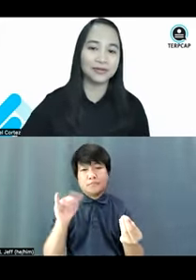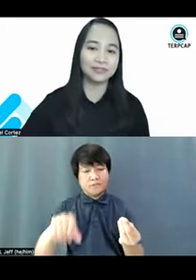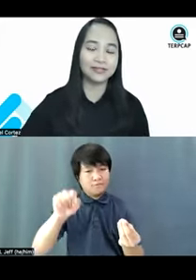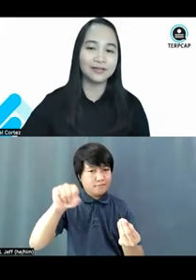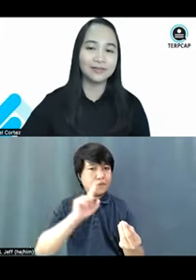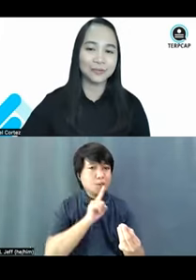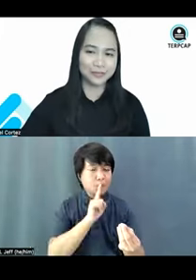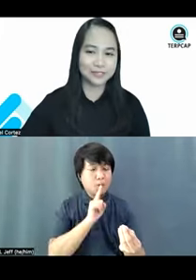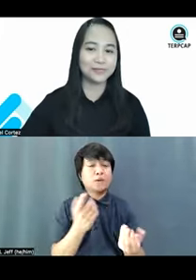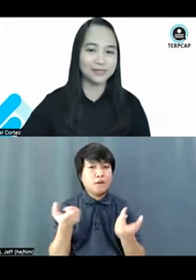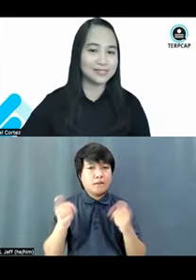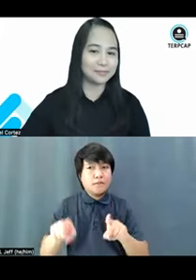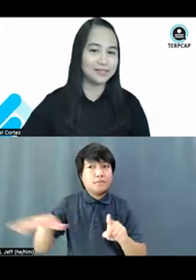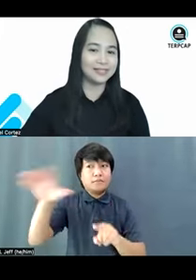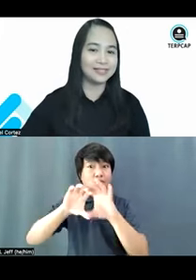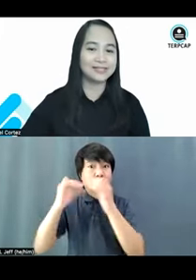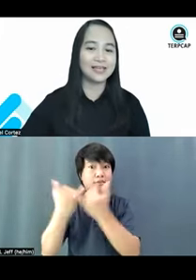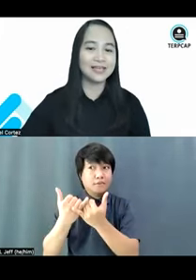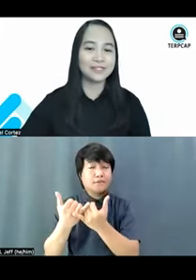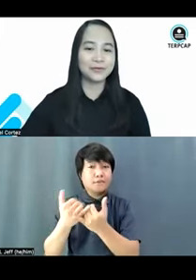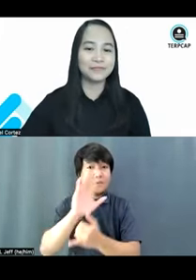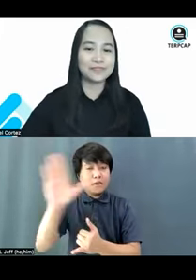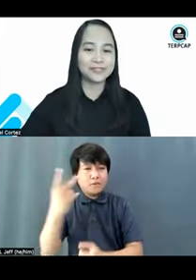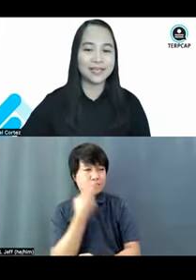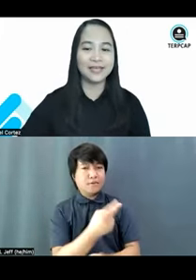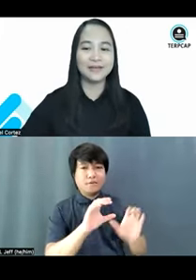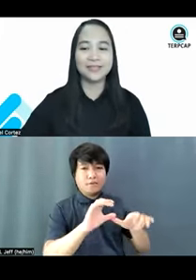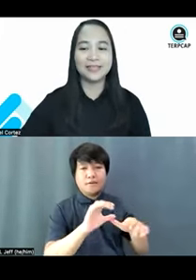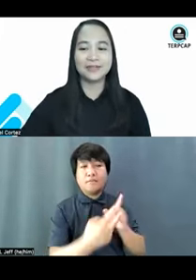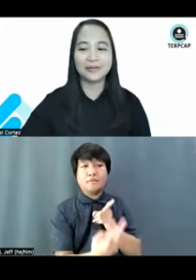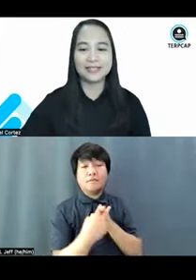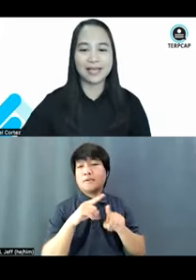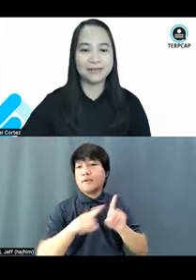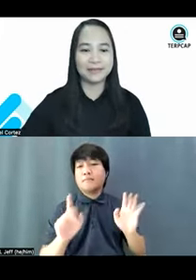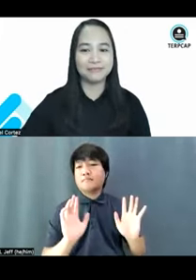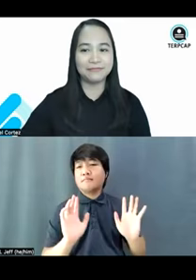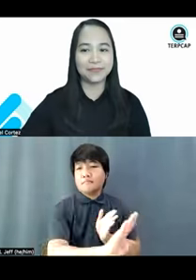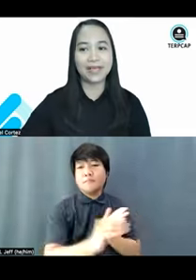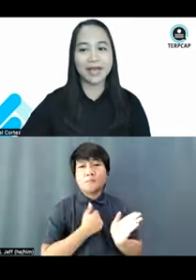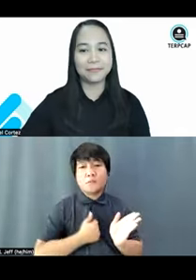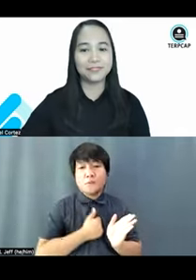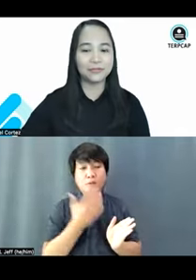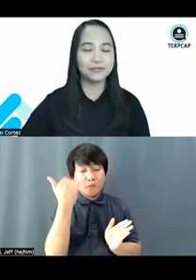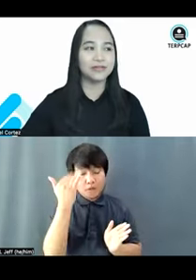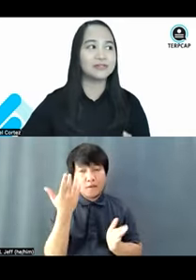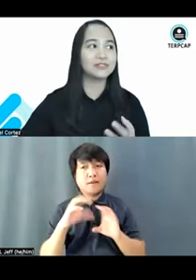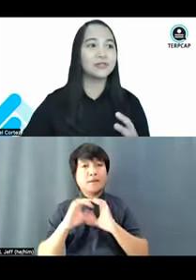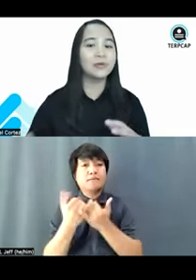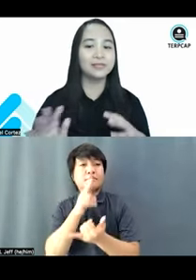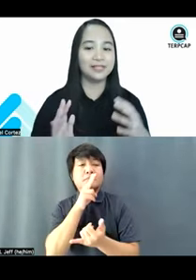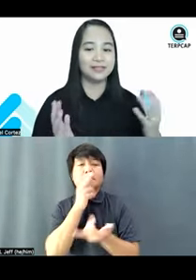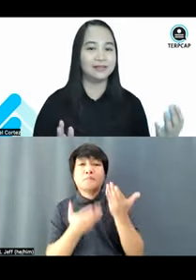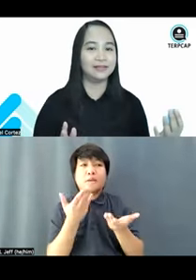of persons with disabilities. So, today, you know, it's, I'm very happy to know that